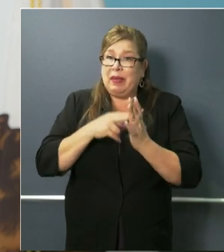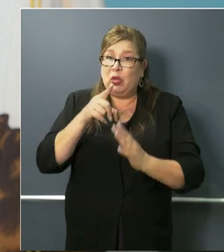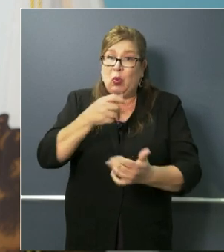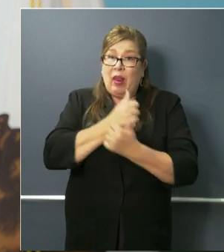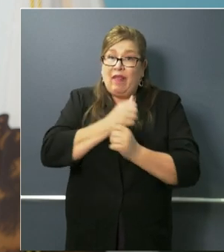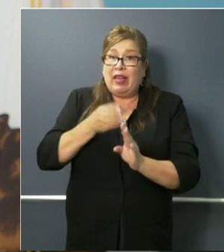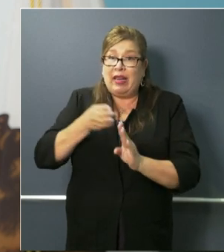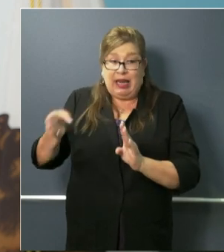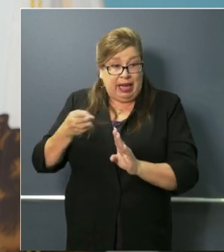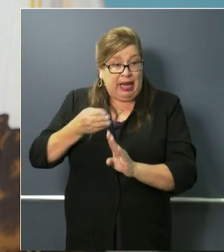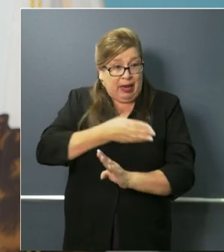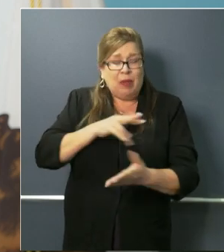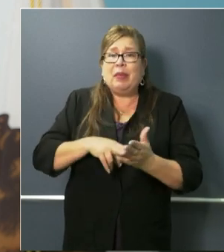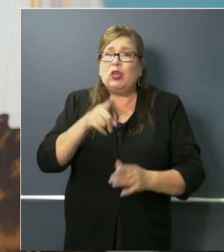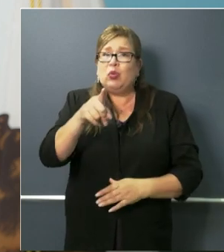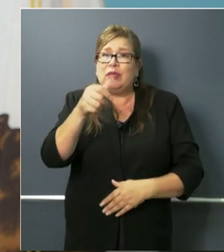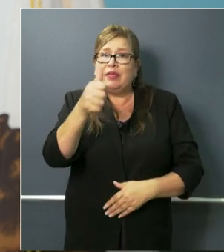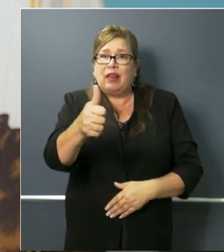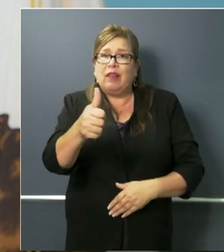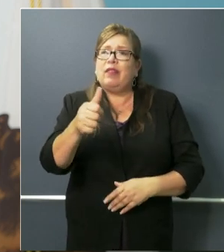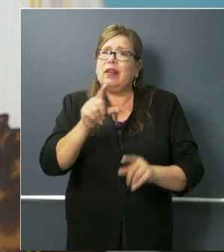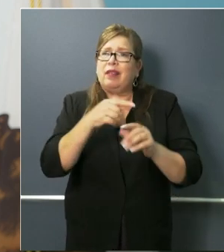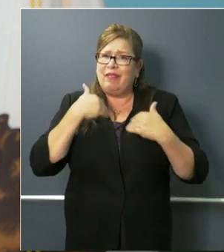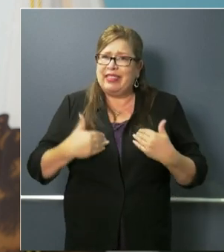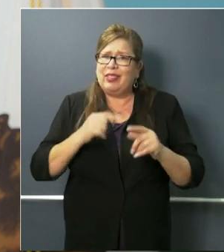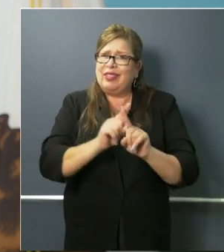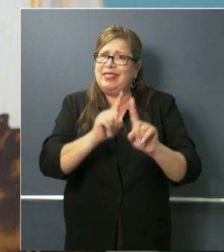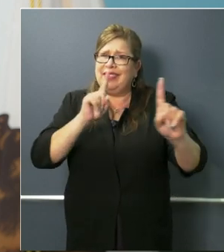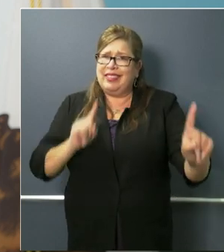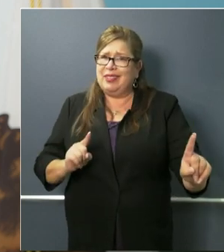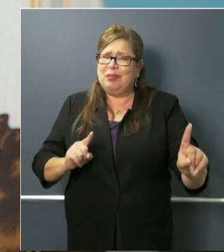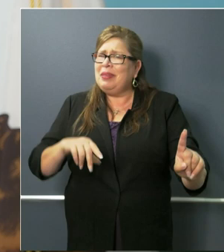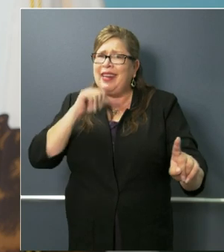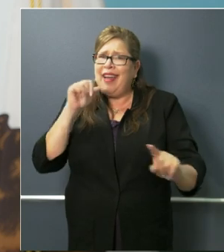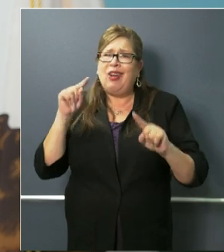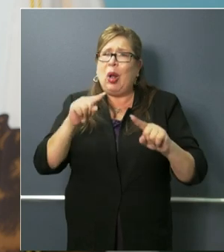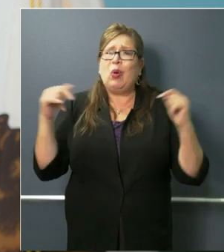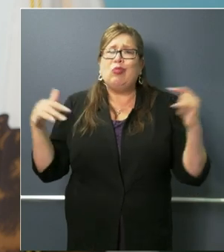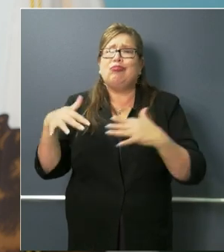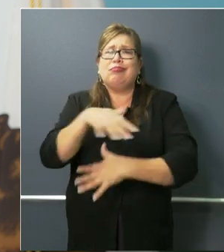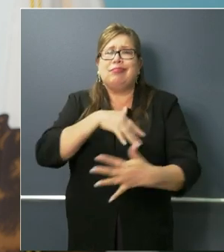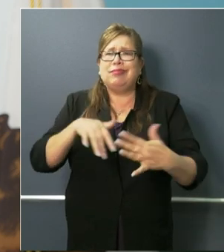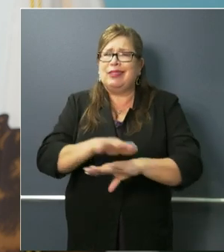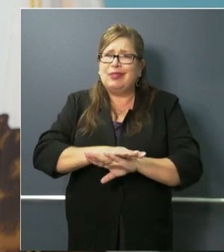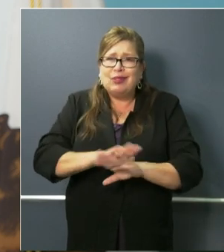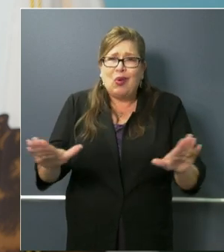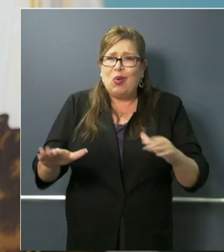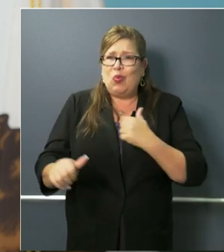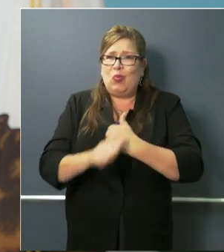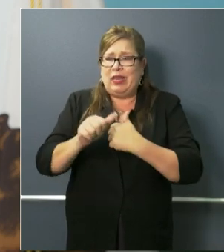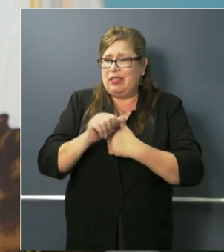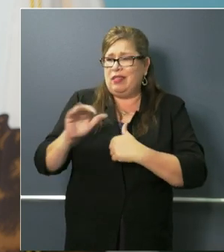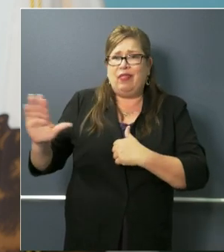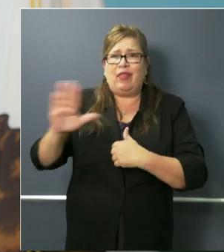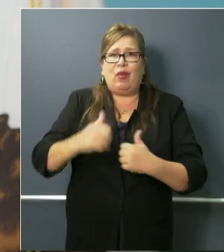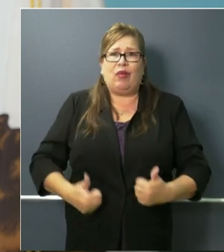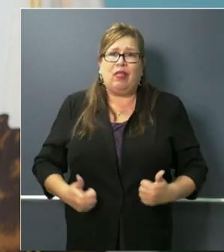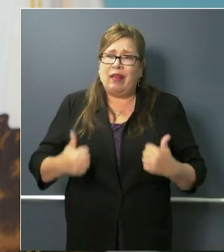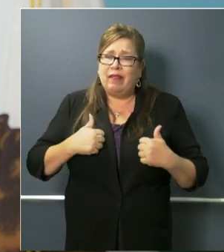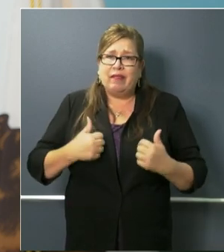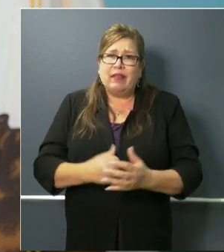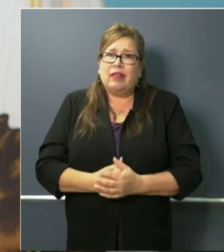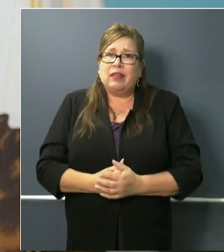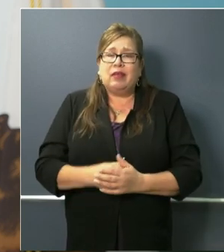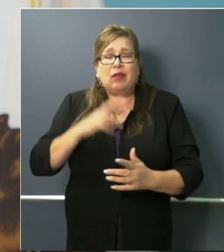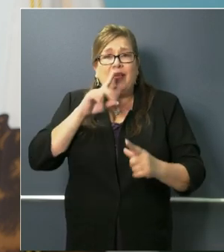practice physical distancing you won't put them in a congregate setting to put their lives at risk um it's